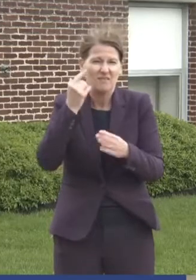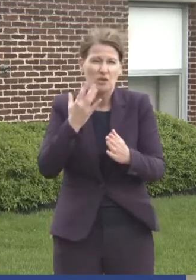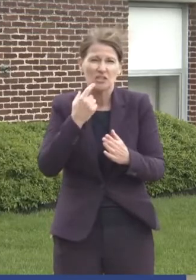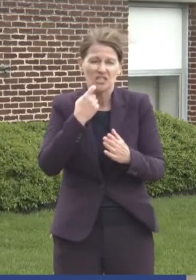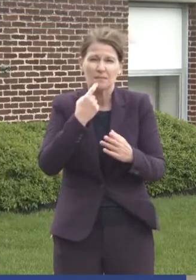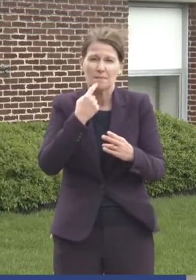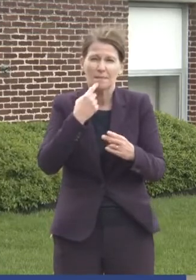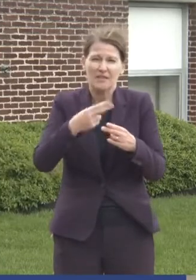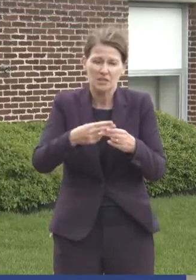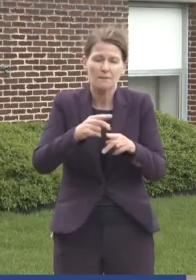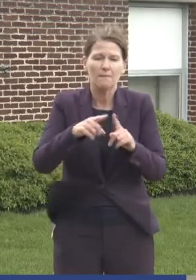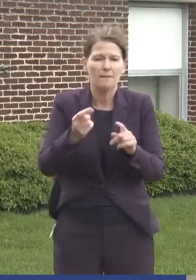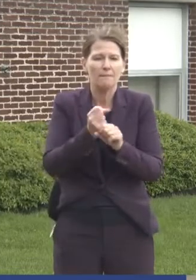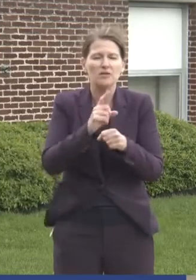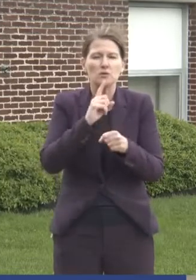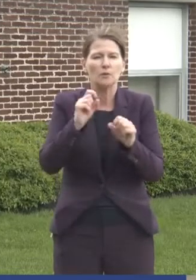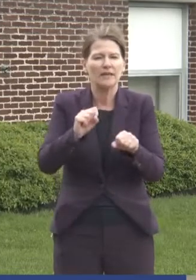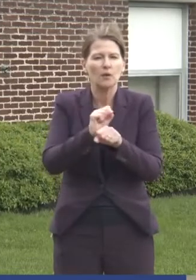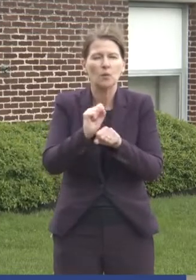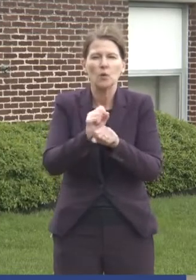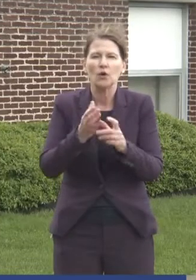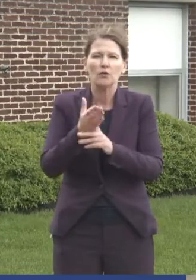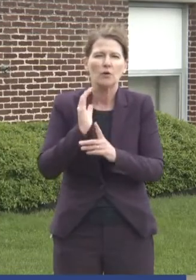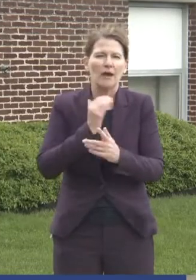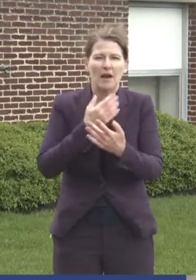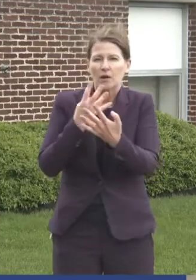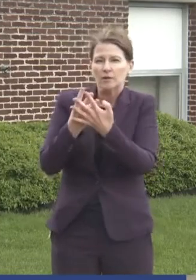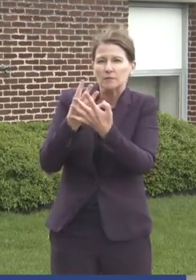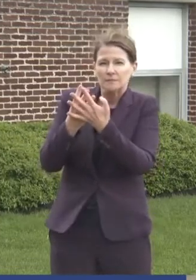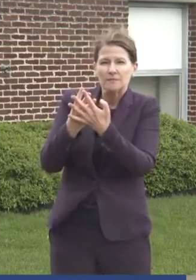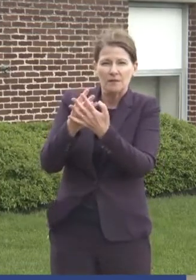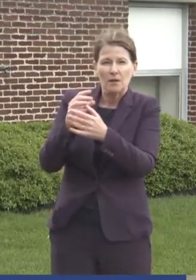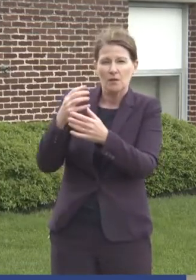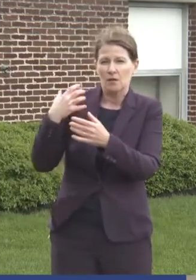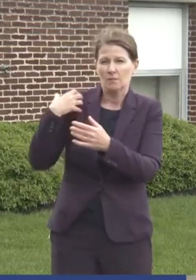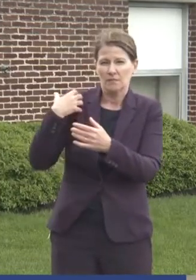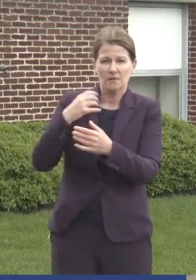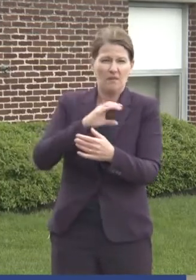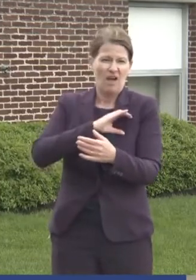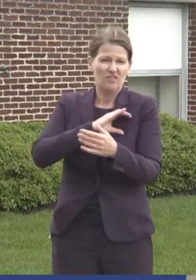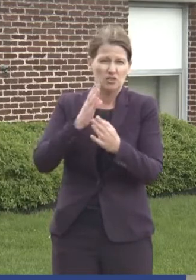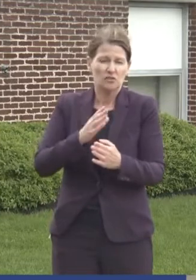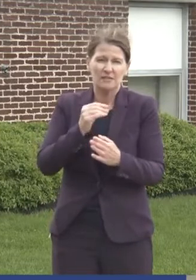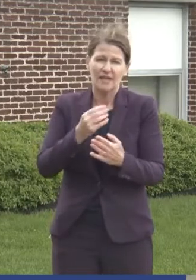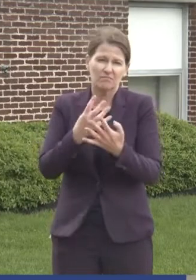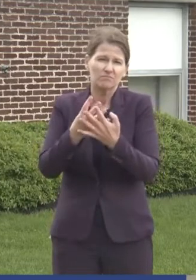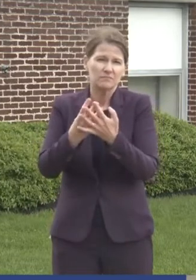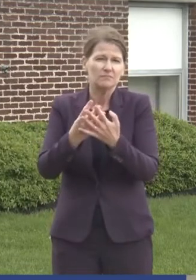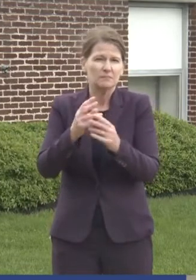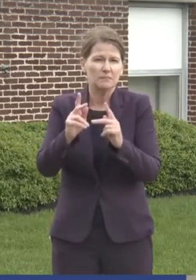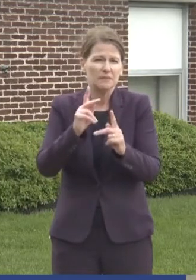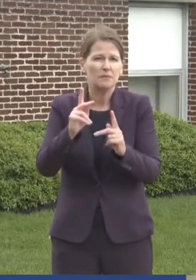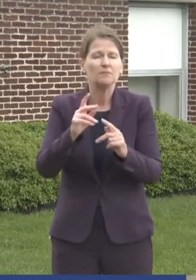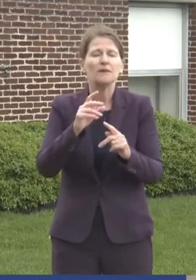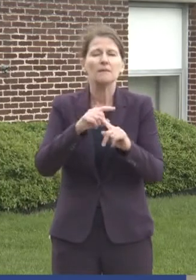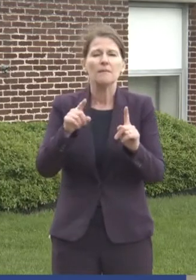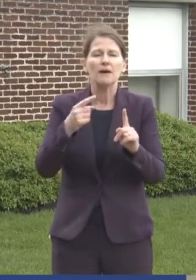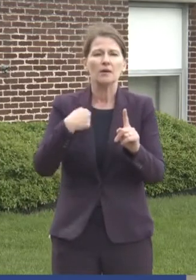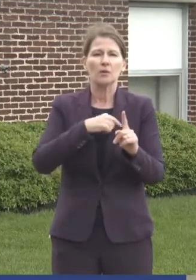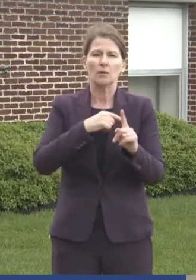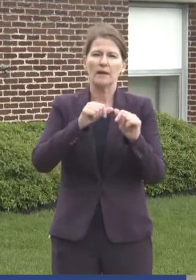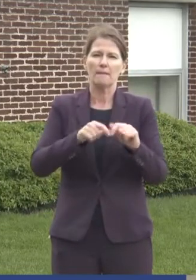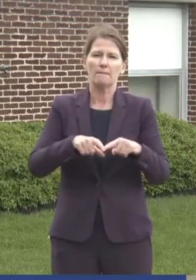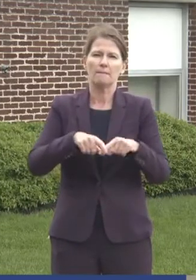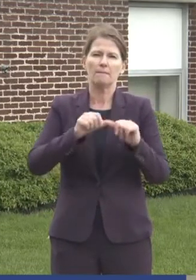that we were able to work through our corrections officers and our corrections facilities. What we've done is prudently paused